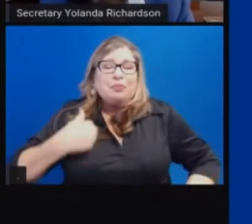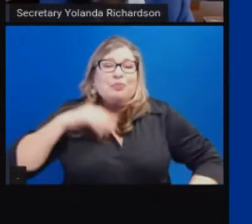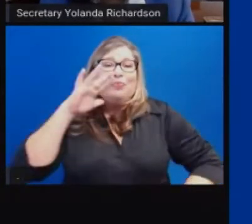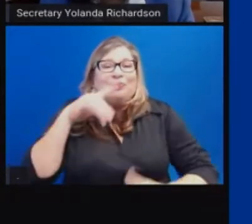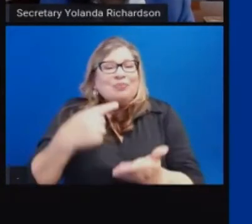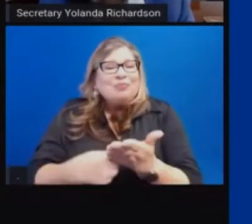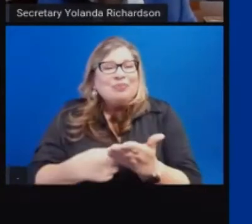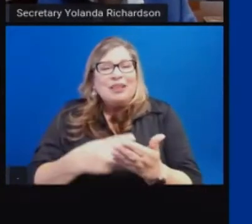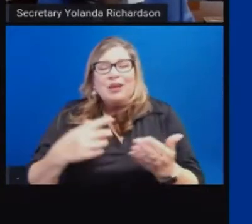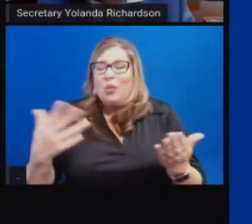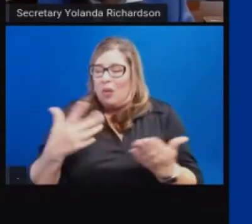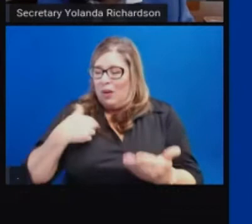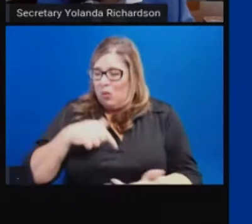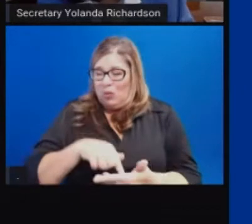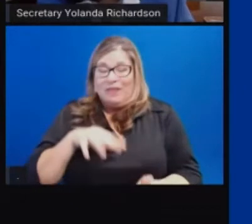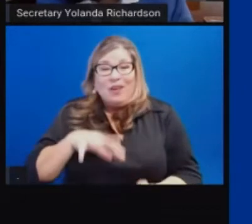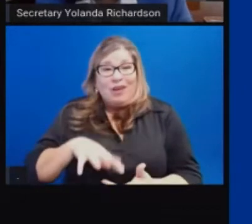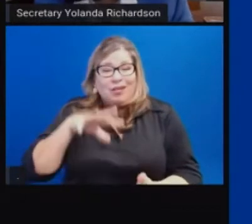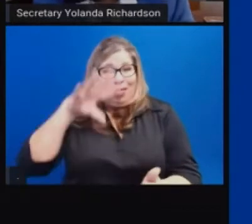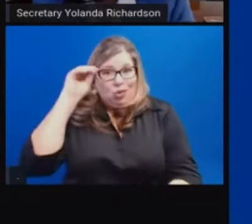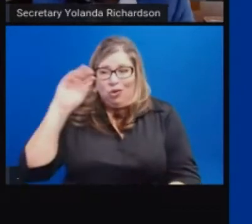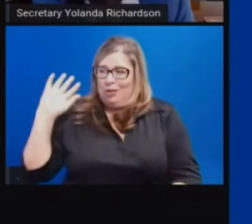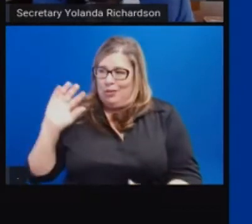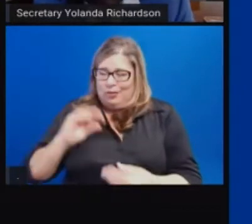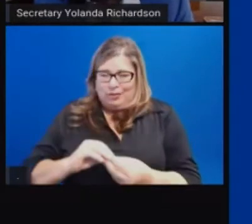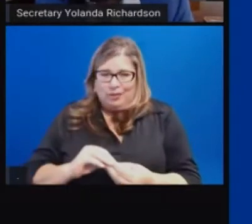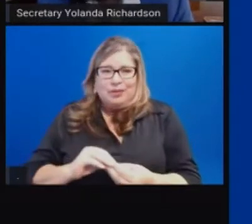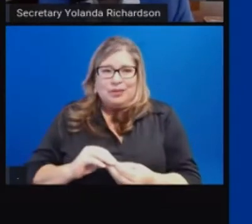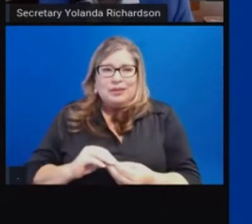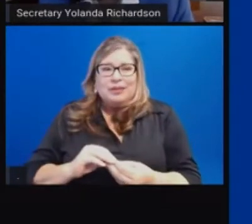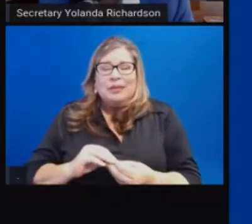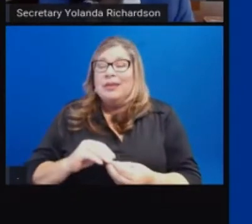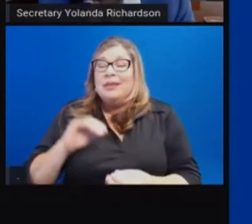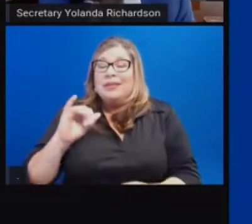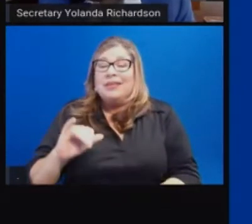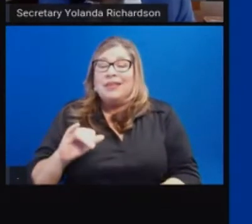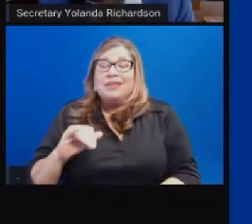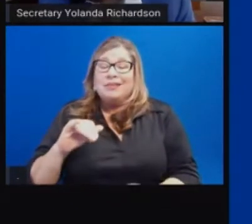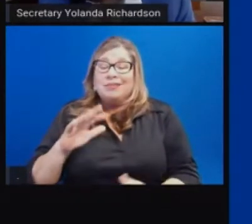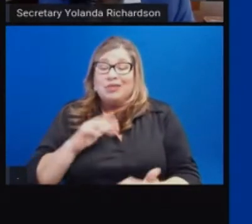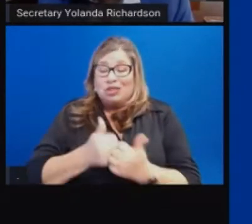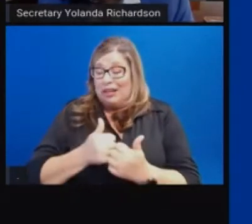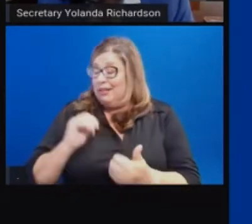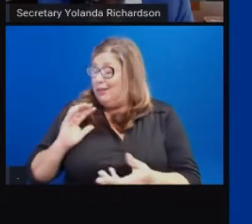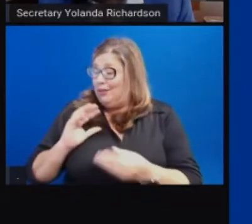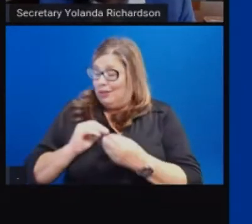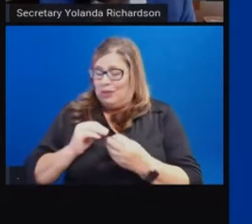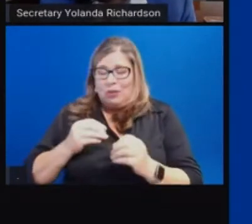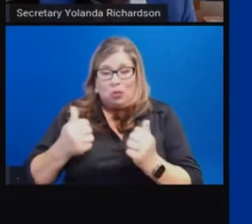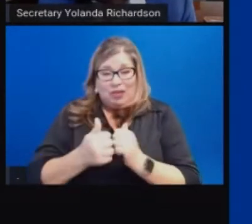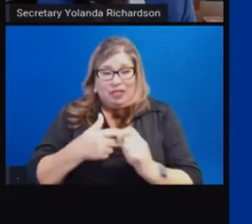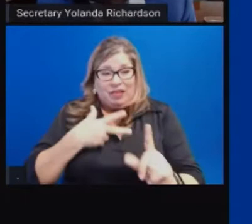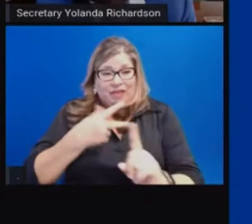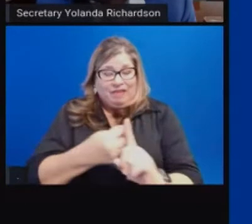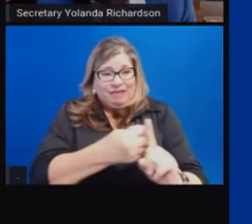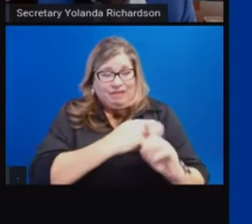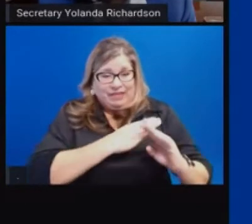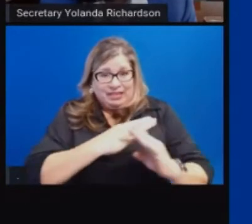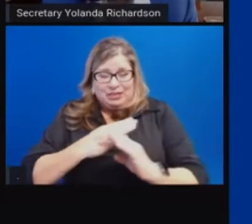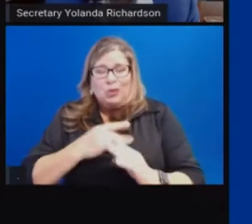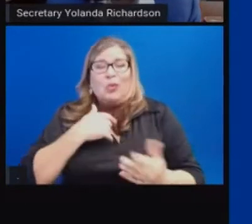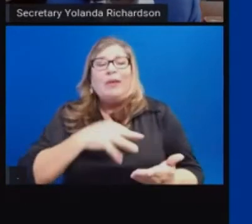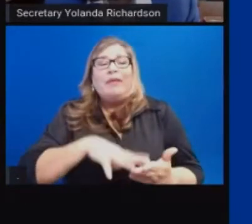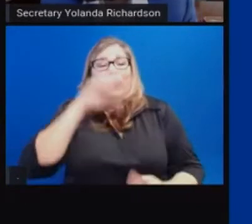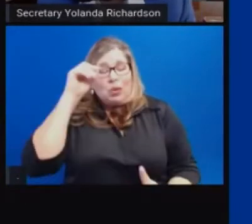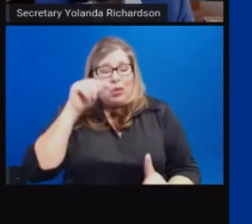talked a little bit about the 1 million challenge and we've learned some things. Definitely what worked and definitely some areas that